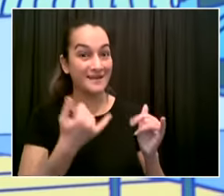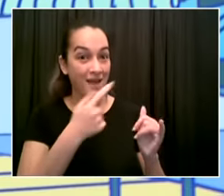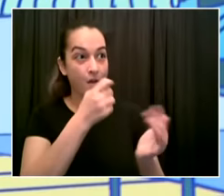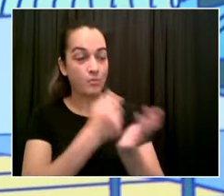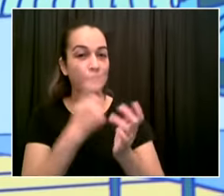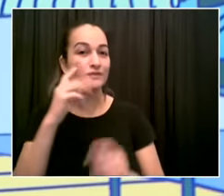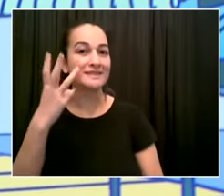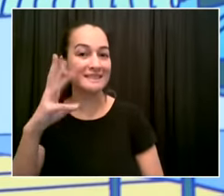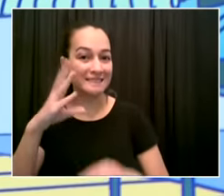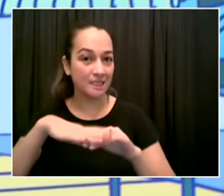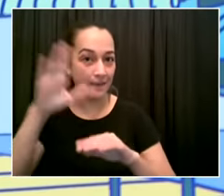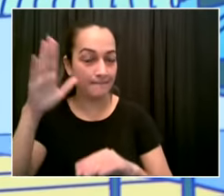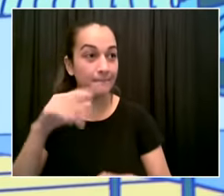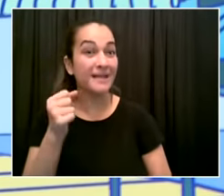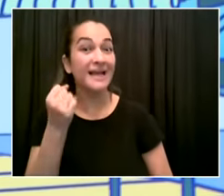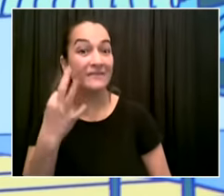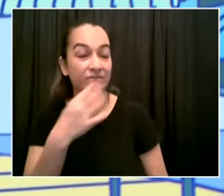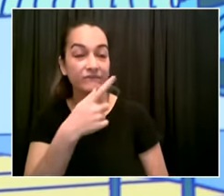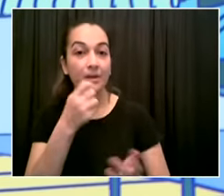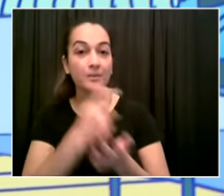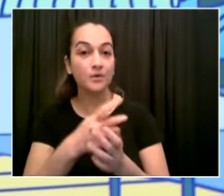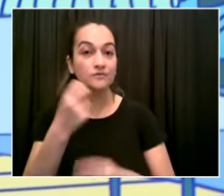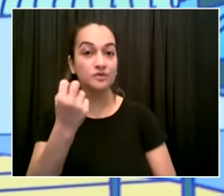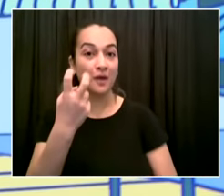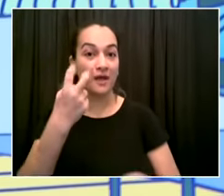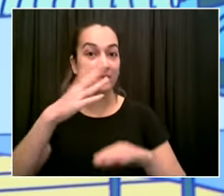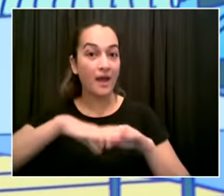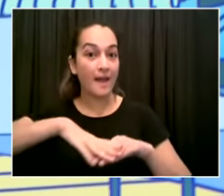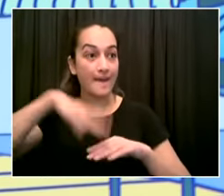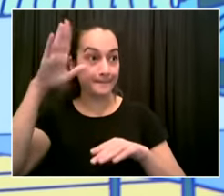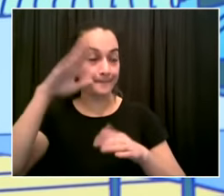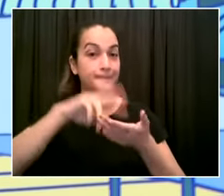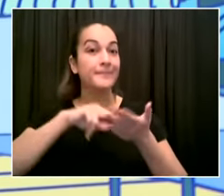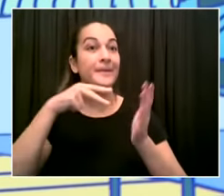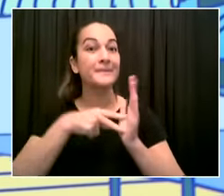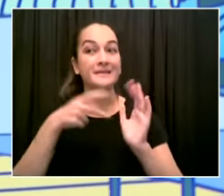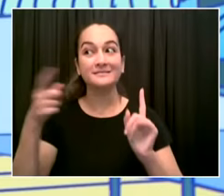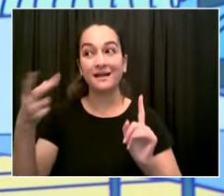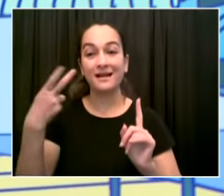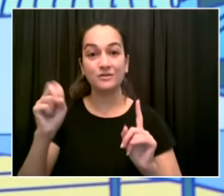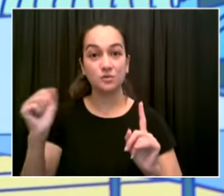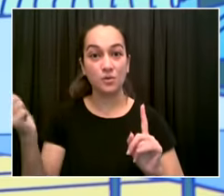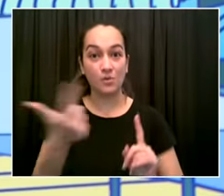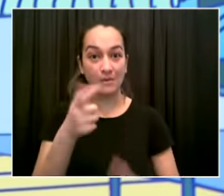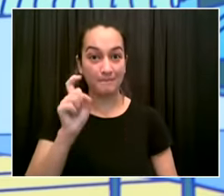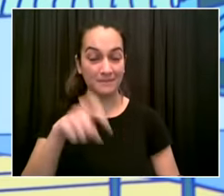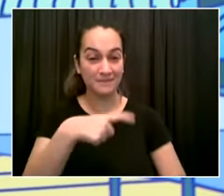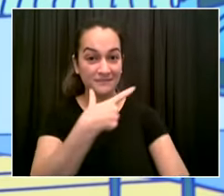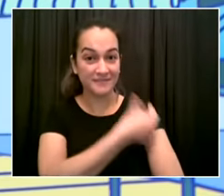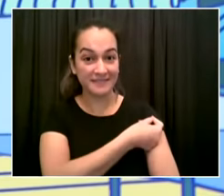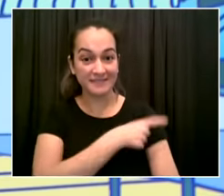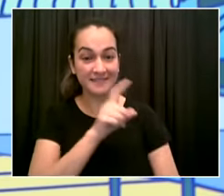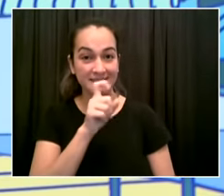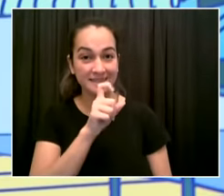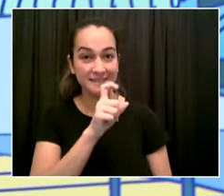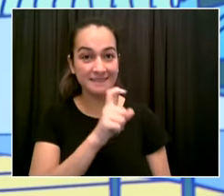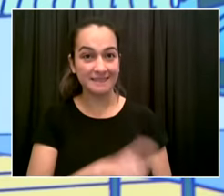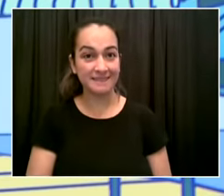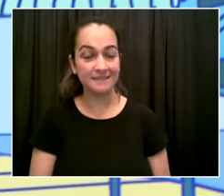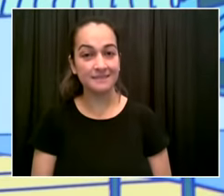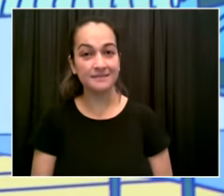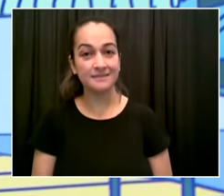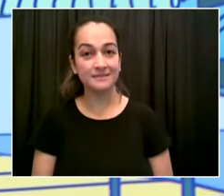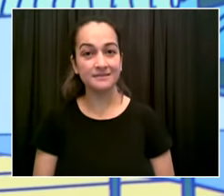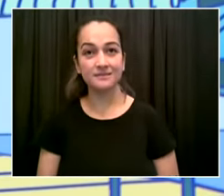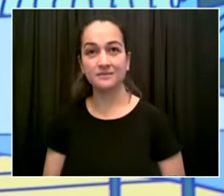school no we i would thank you for the question jeremy i was asked this yesterday no right now we're we're really clear the focus is on mandates